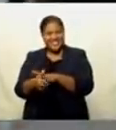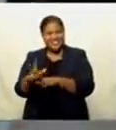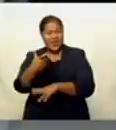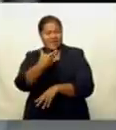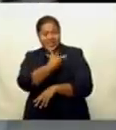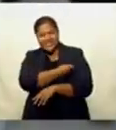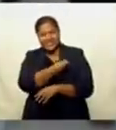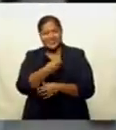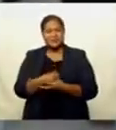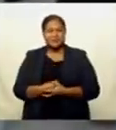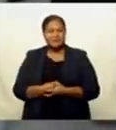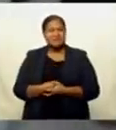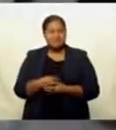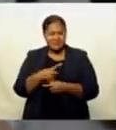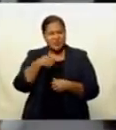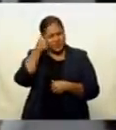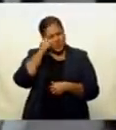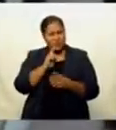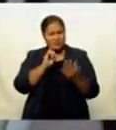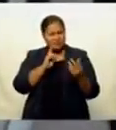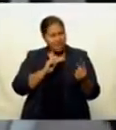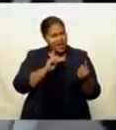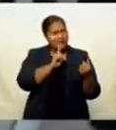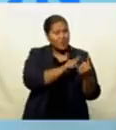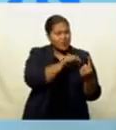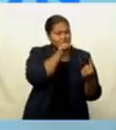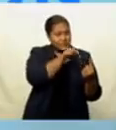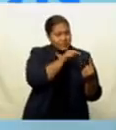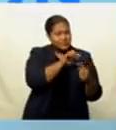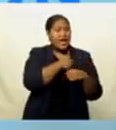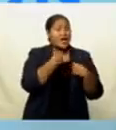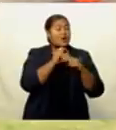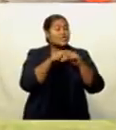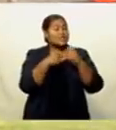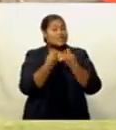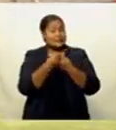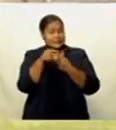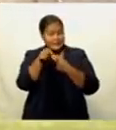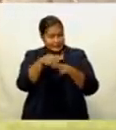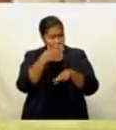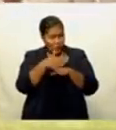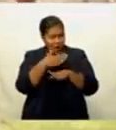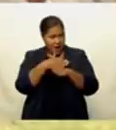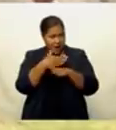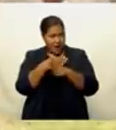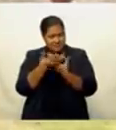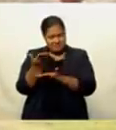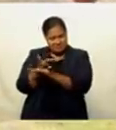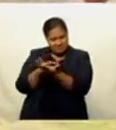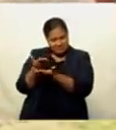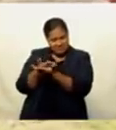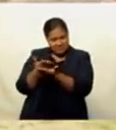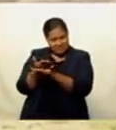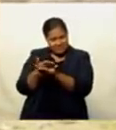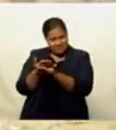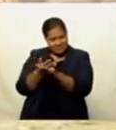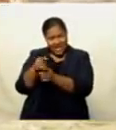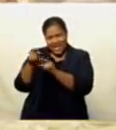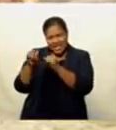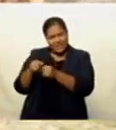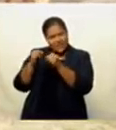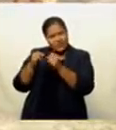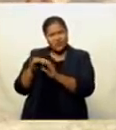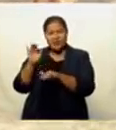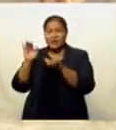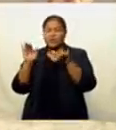We know them. We've been approaching them. Our teams on the ground have been talking to them individually and calling